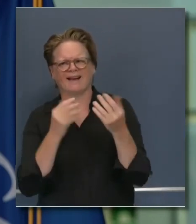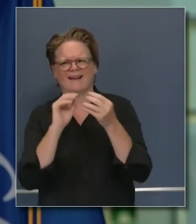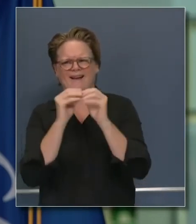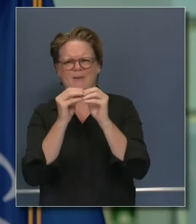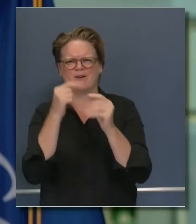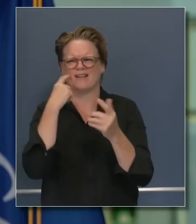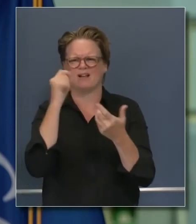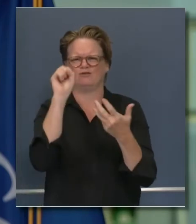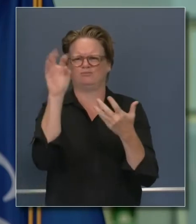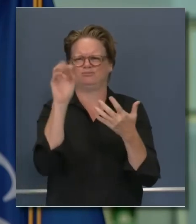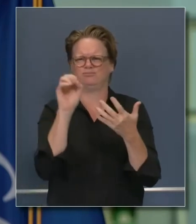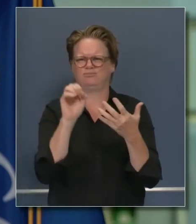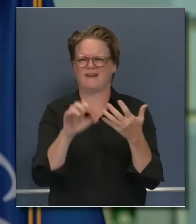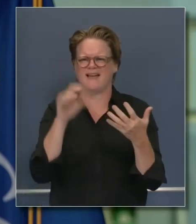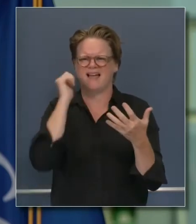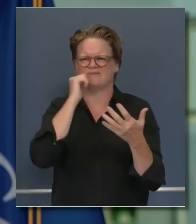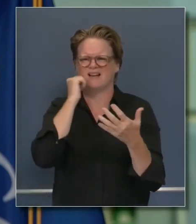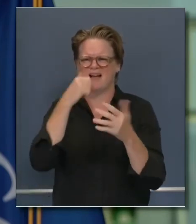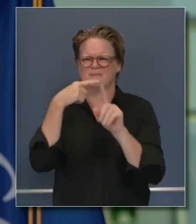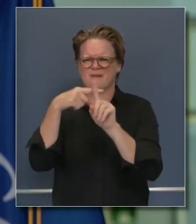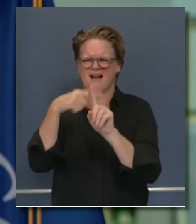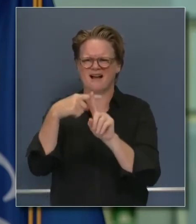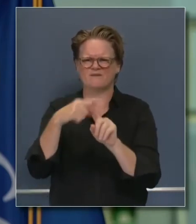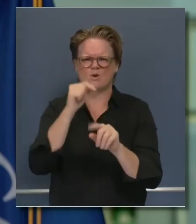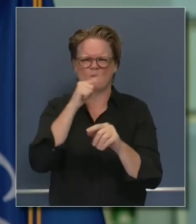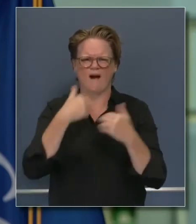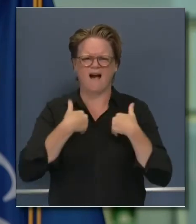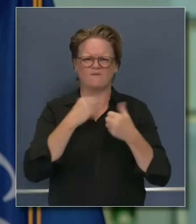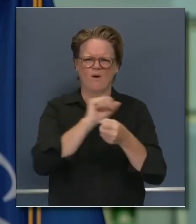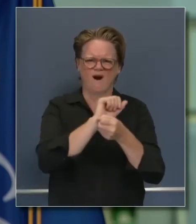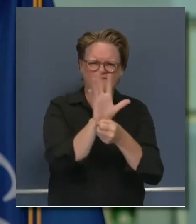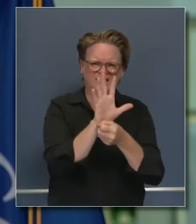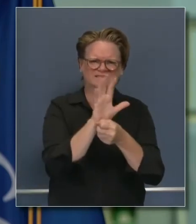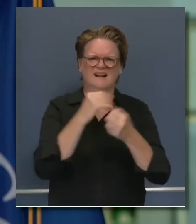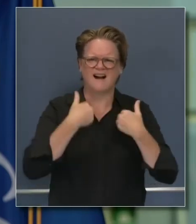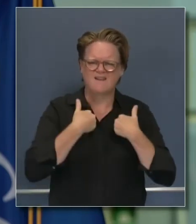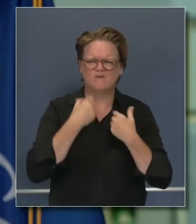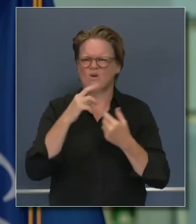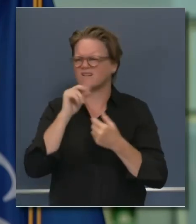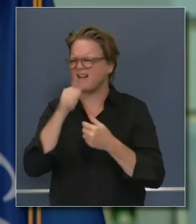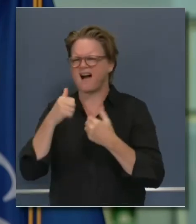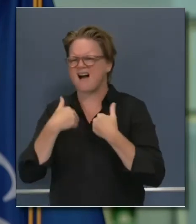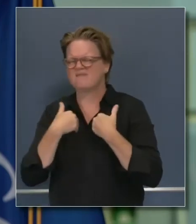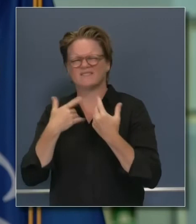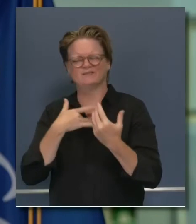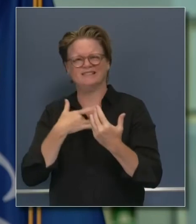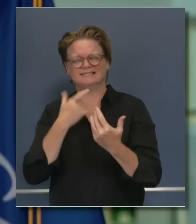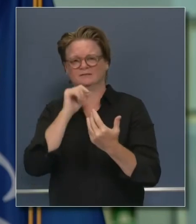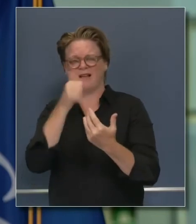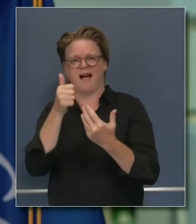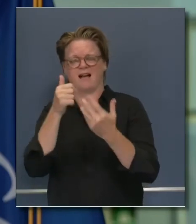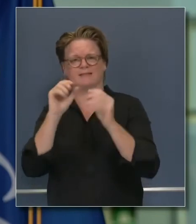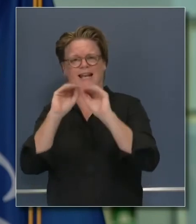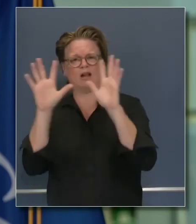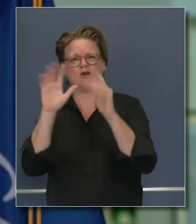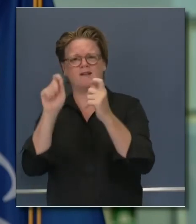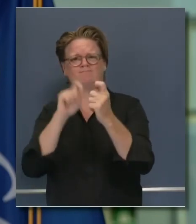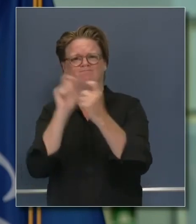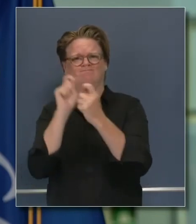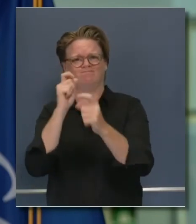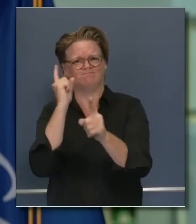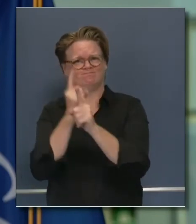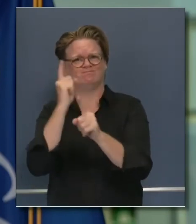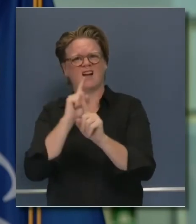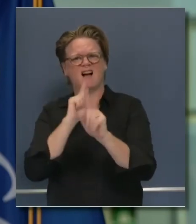Let me ask Dr. Galley to come back up, and he can talk more learnedly about what that delay may or may not have